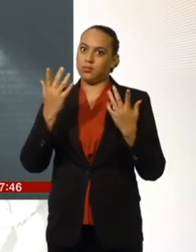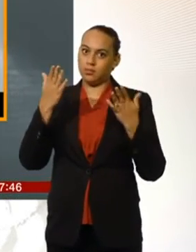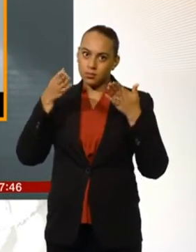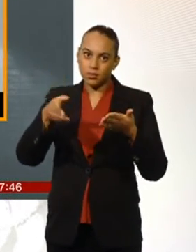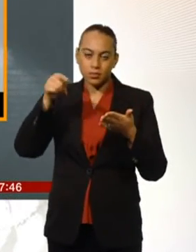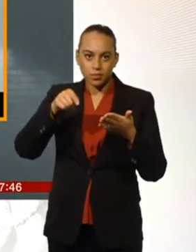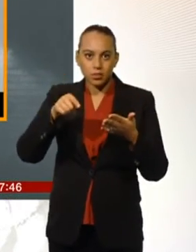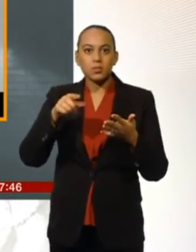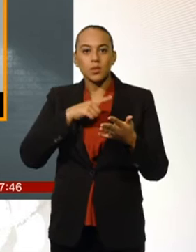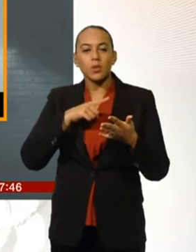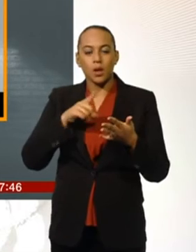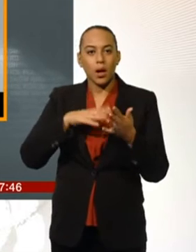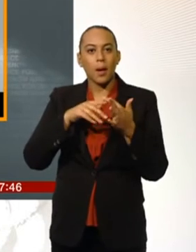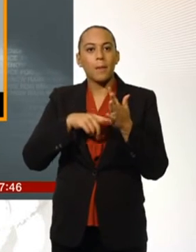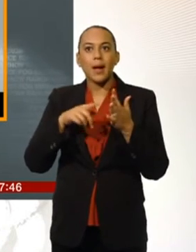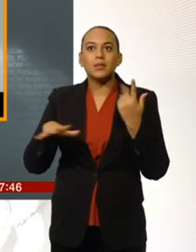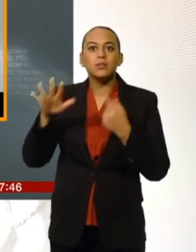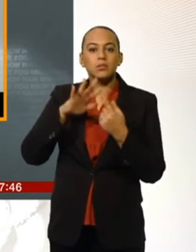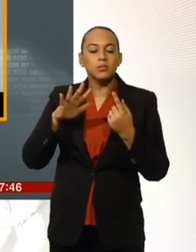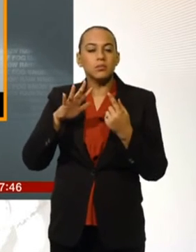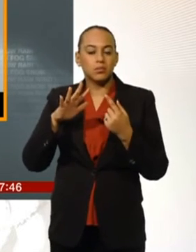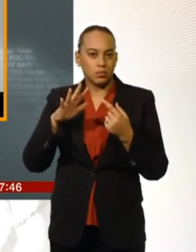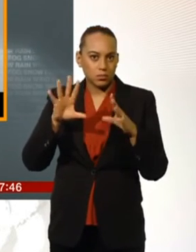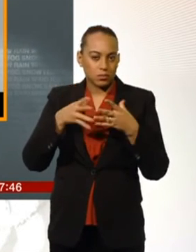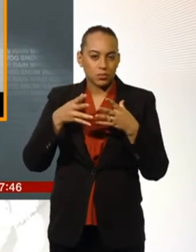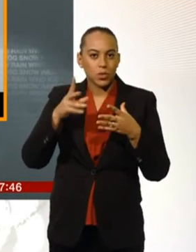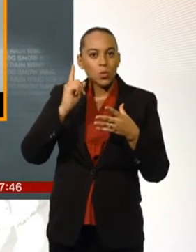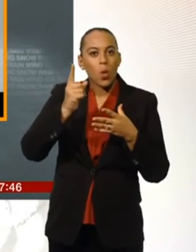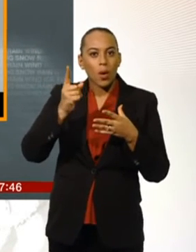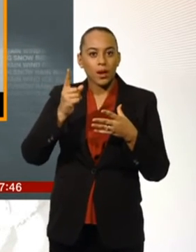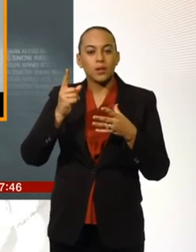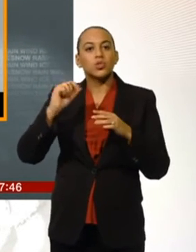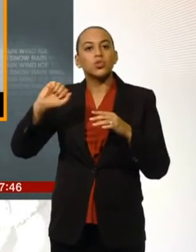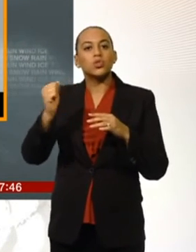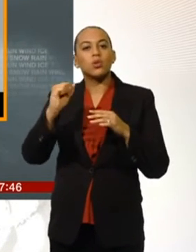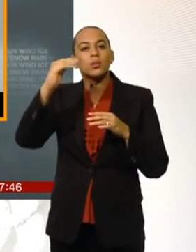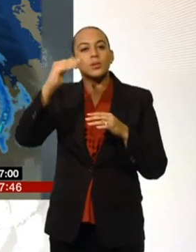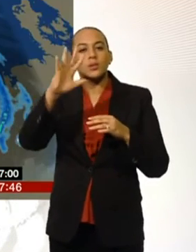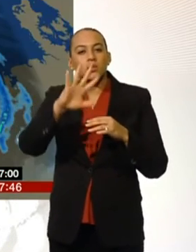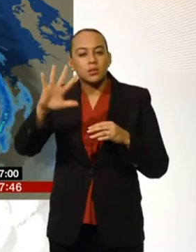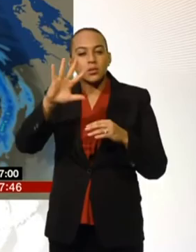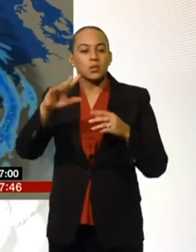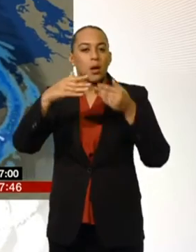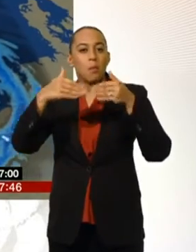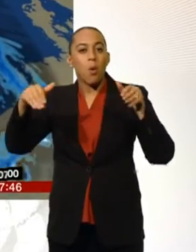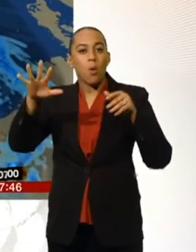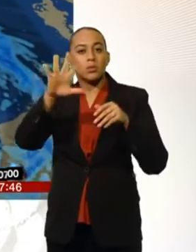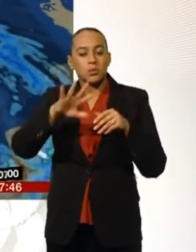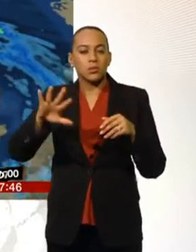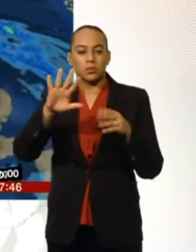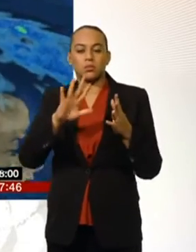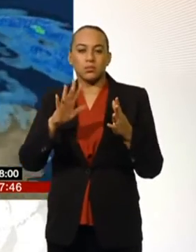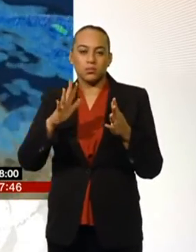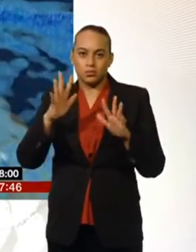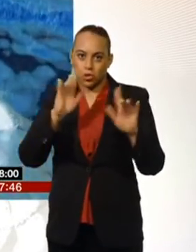because there's a Met Office Amber warning in place across parts of southeast Scotland, particularly the borders. You could see over 10 centimetres of snow on the higher ground still over the next